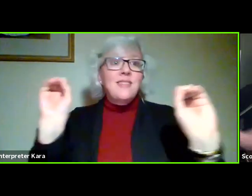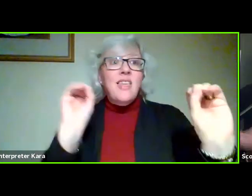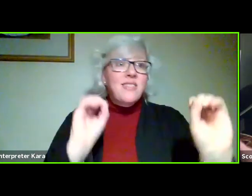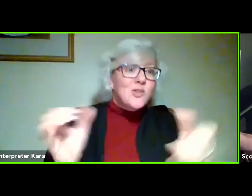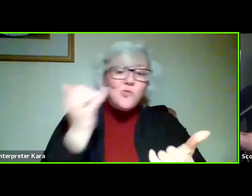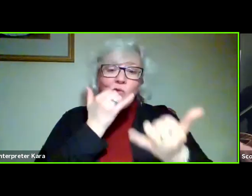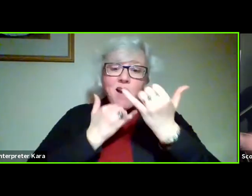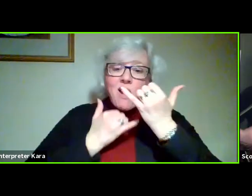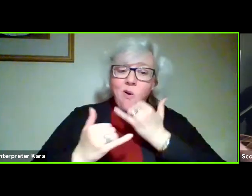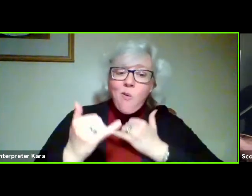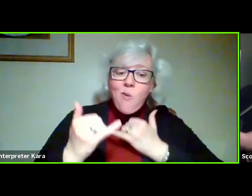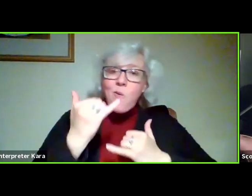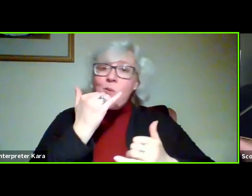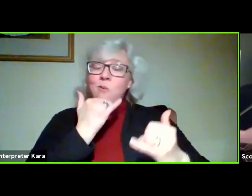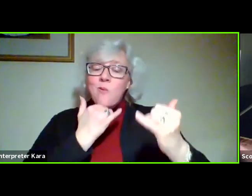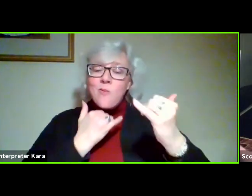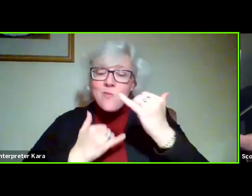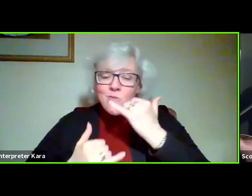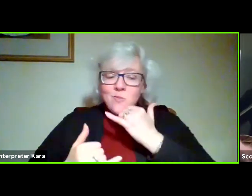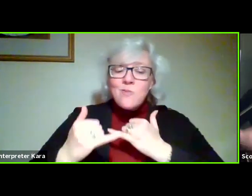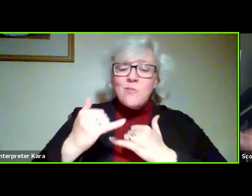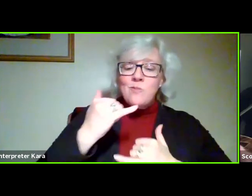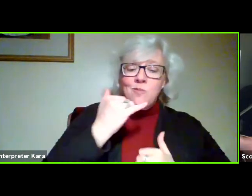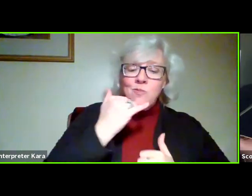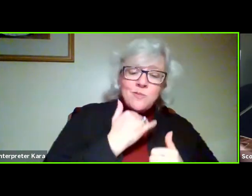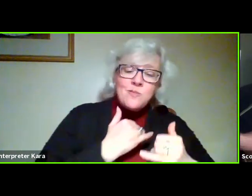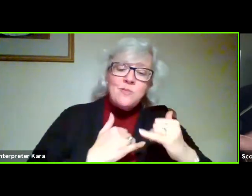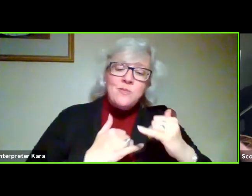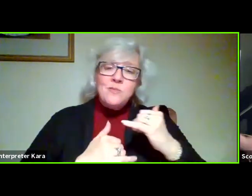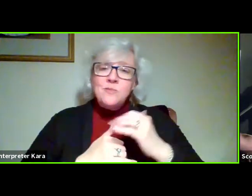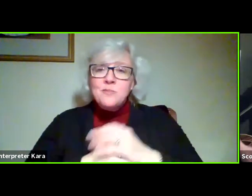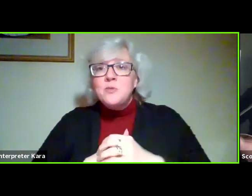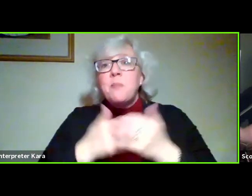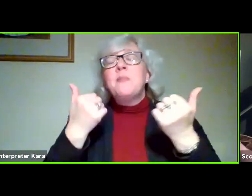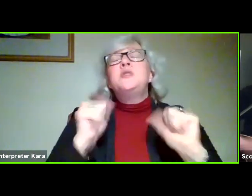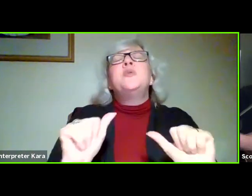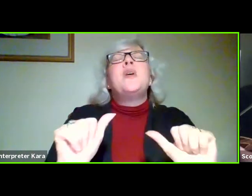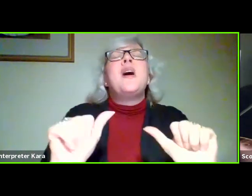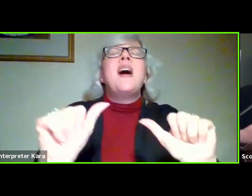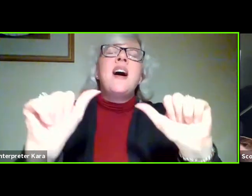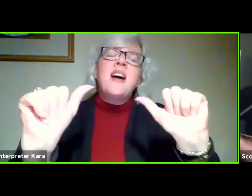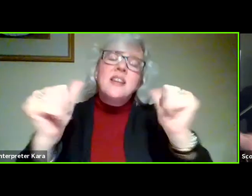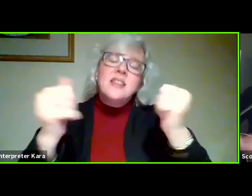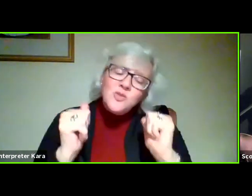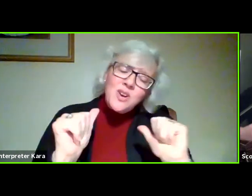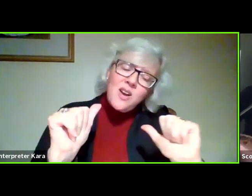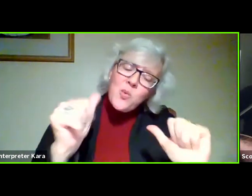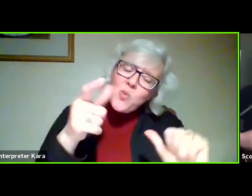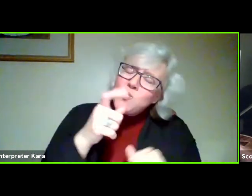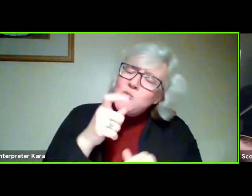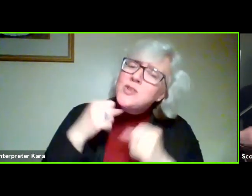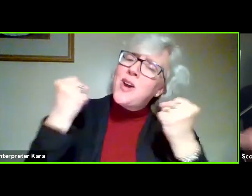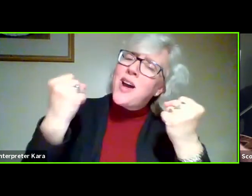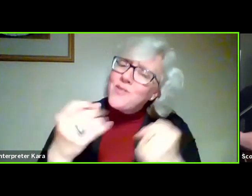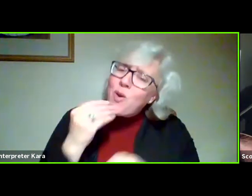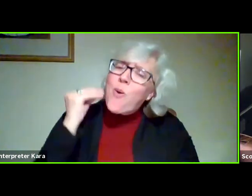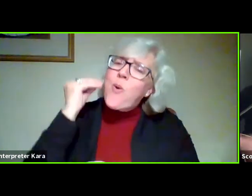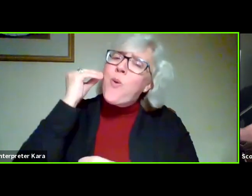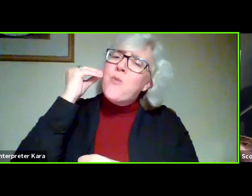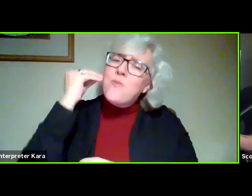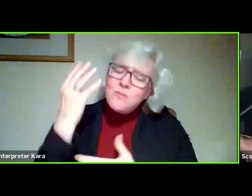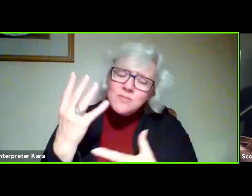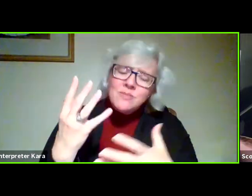Nothing's wrong but try. Who's gonna drive you